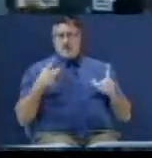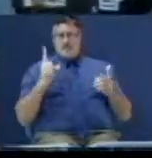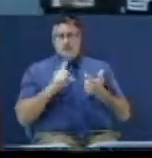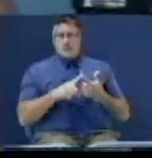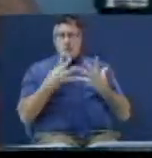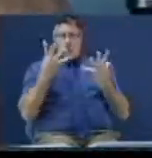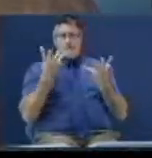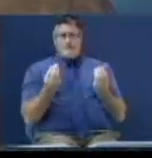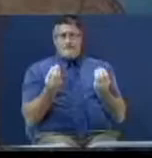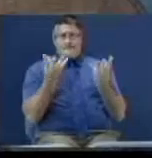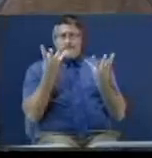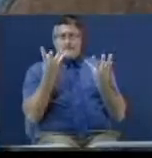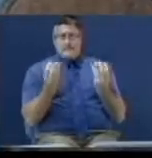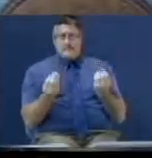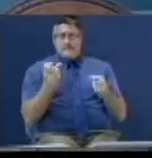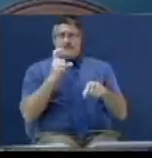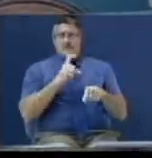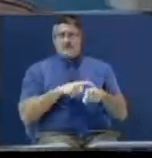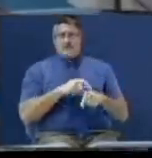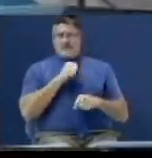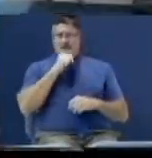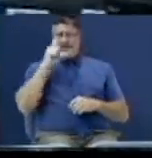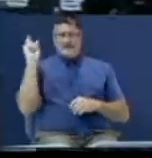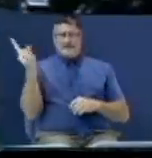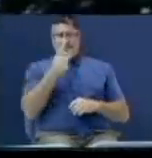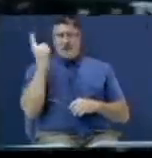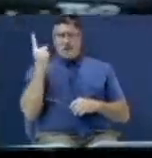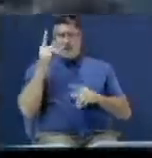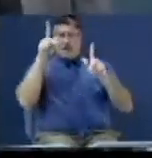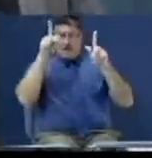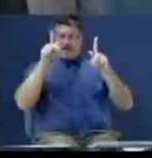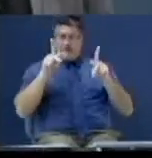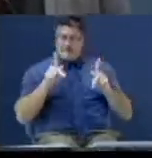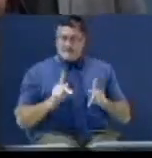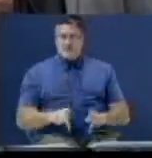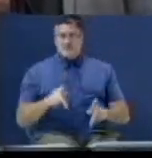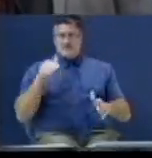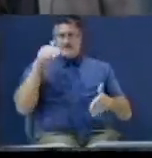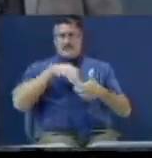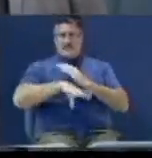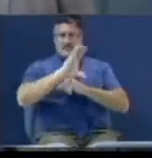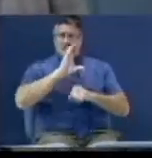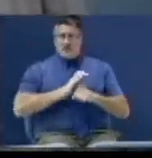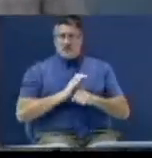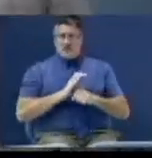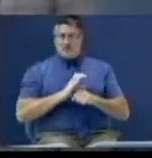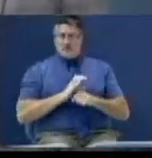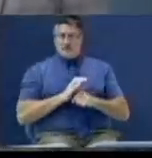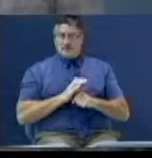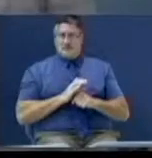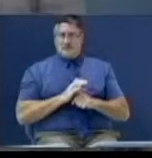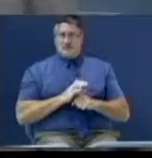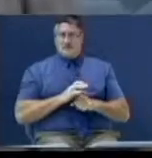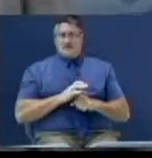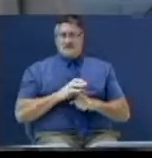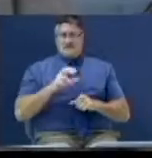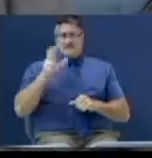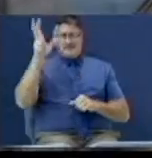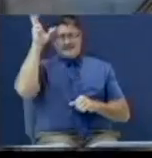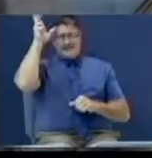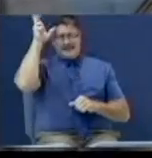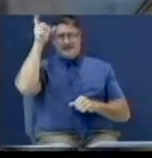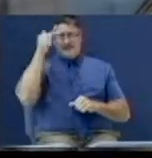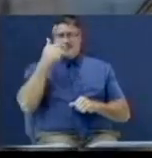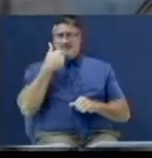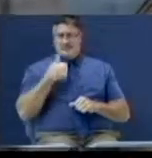preaching. Don't say I'm the only one in this church that's let the devil handle you. Every once in a while, he gets up in my mouth and I say something